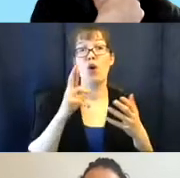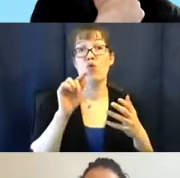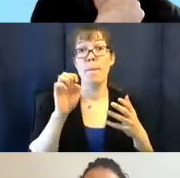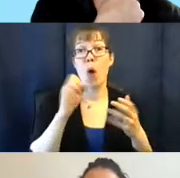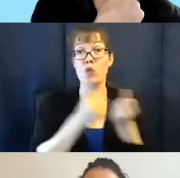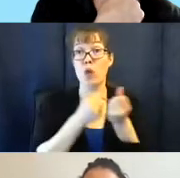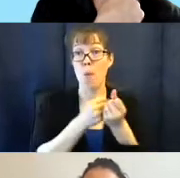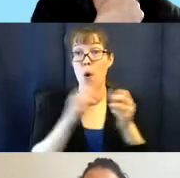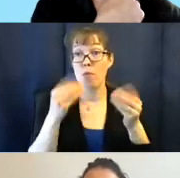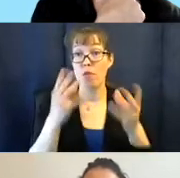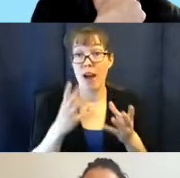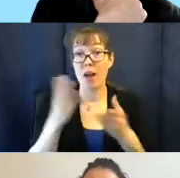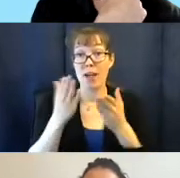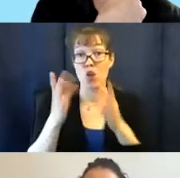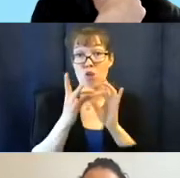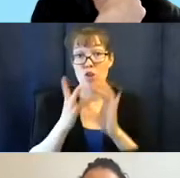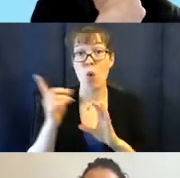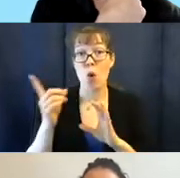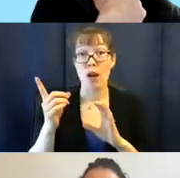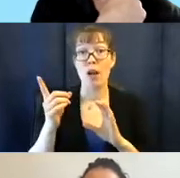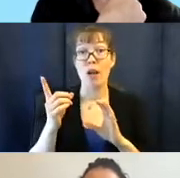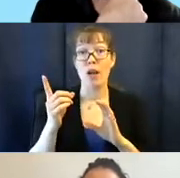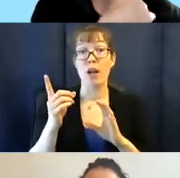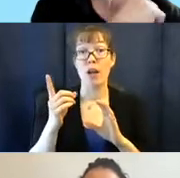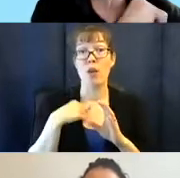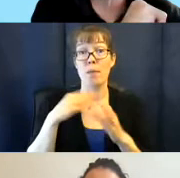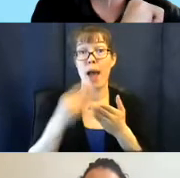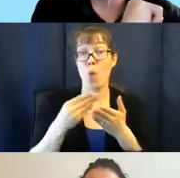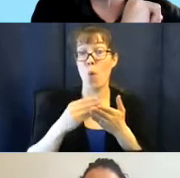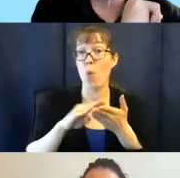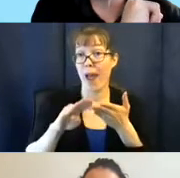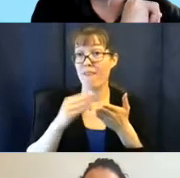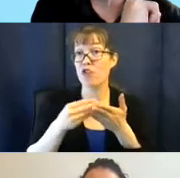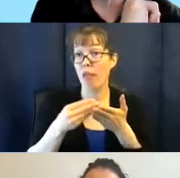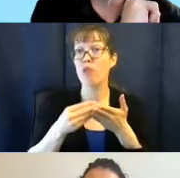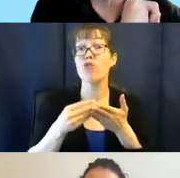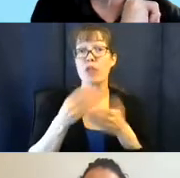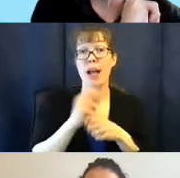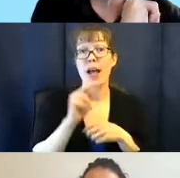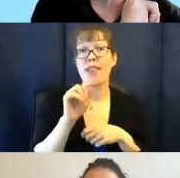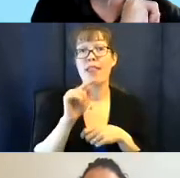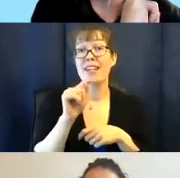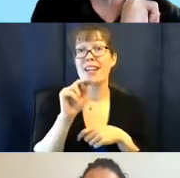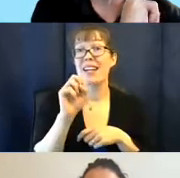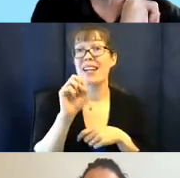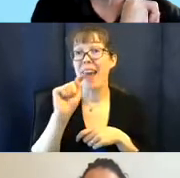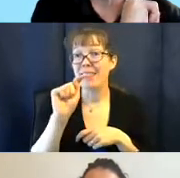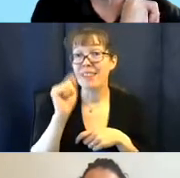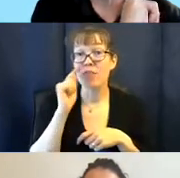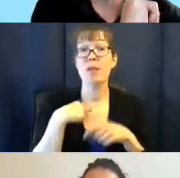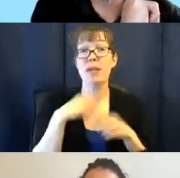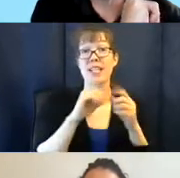service coordinator, with my labor dollars, we got the nest from me, which has big numbers, easy to